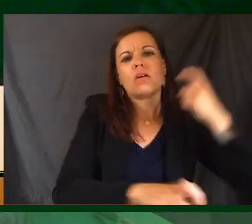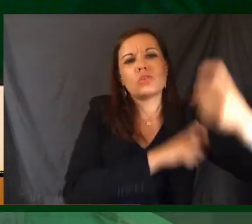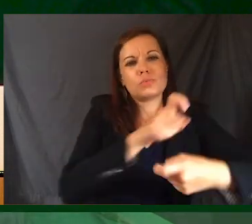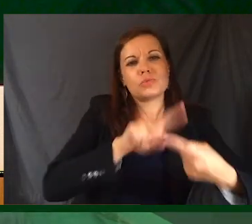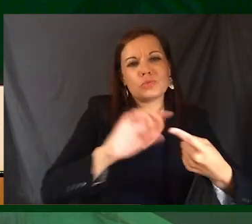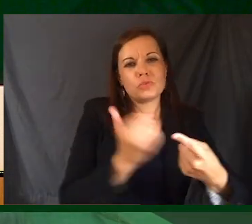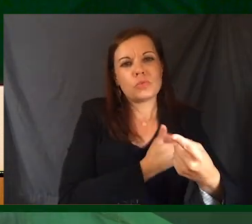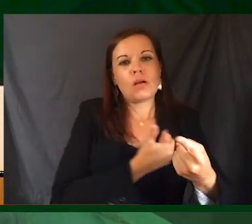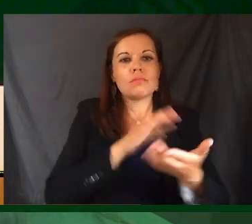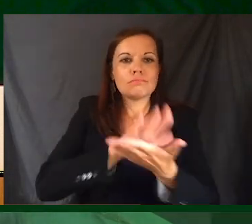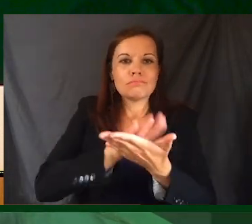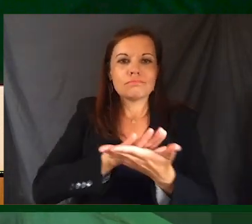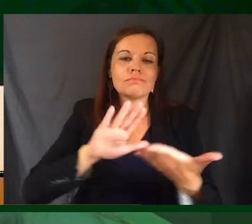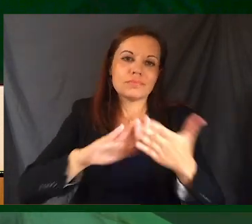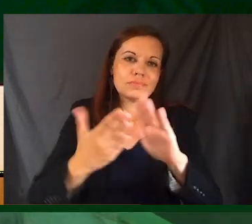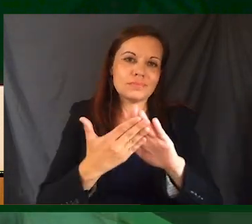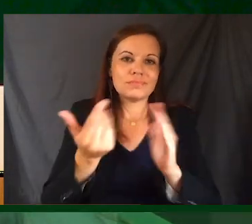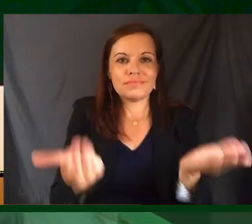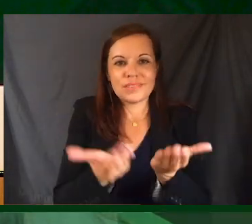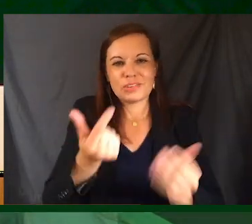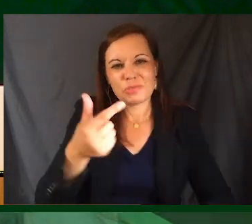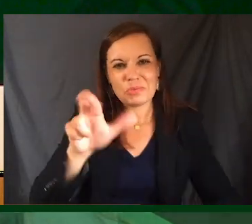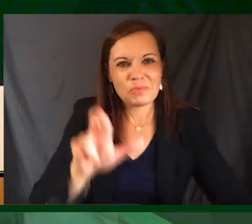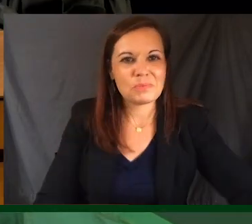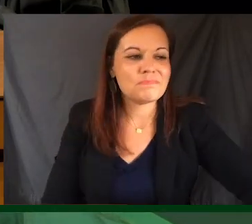community of Green River College.